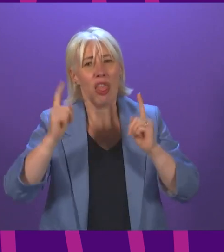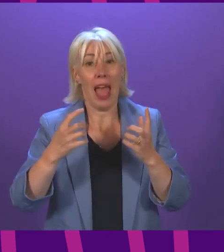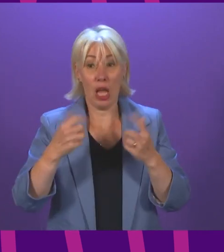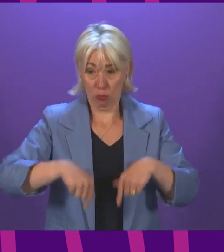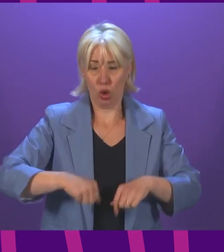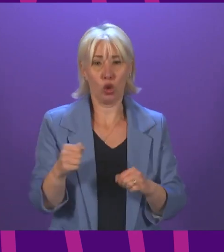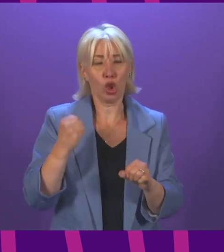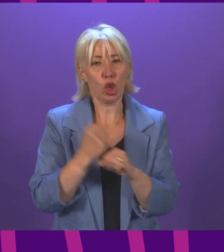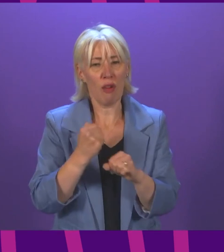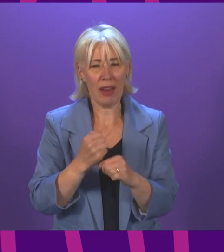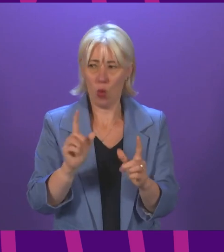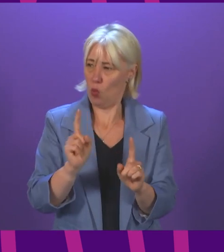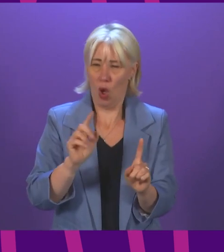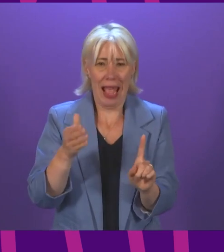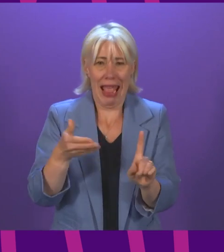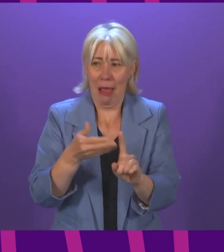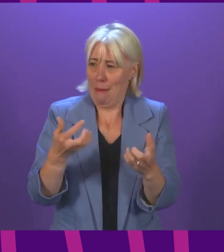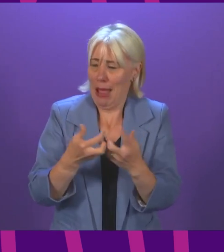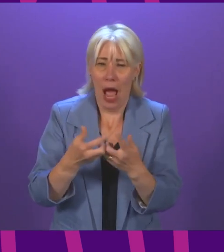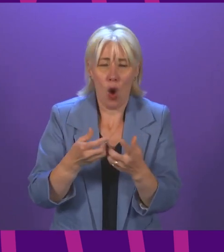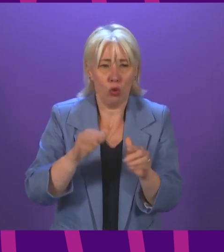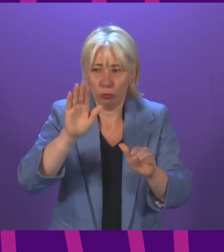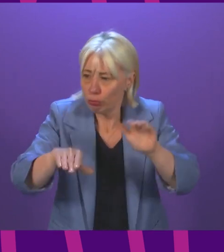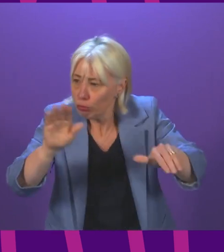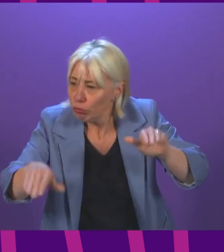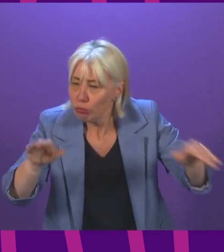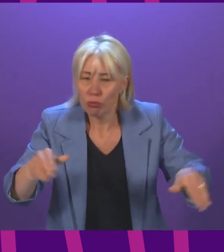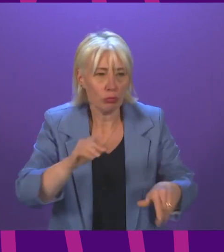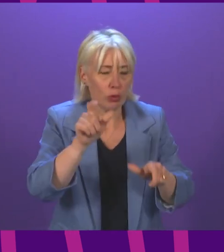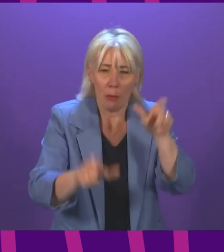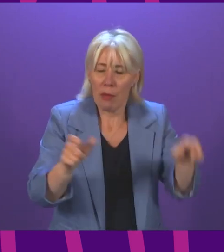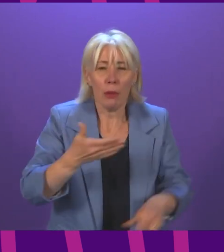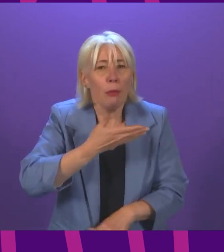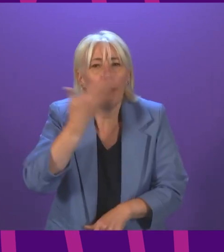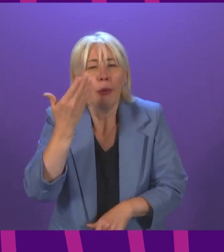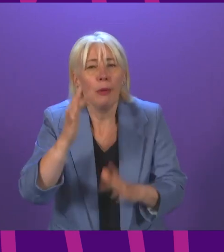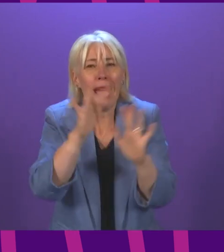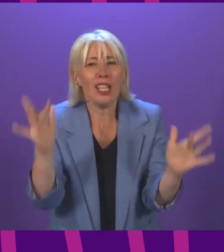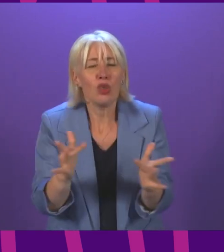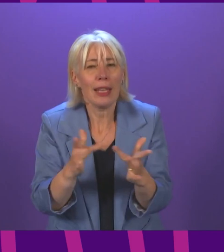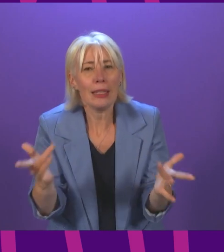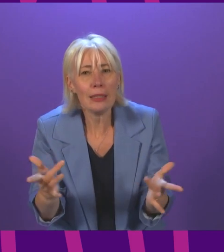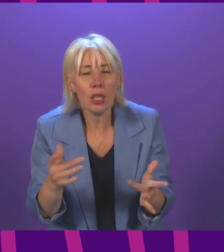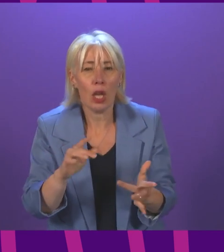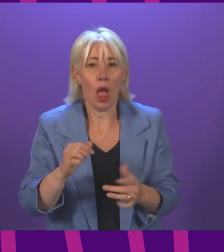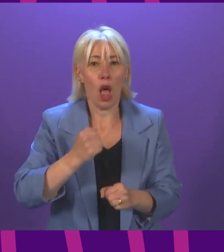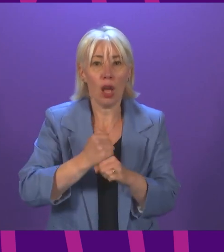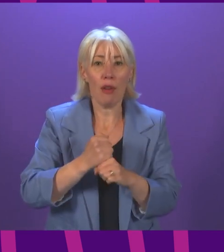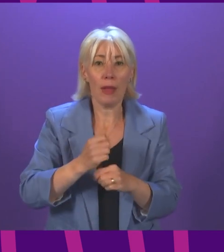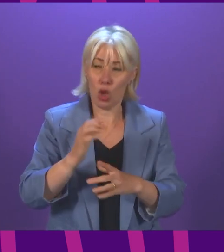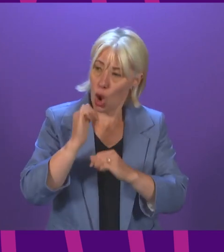Scottish Government intend to reach out to those with no internet access? Will the Government commit more